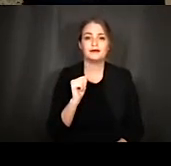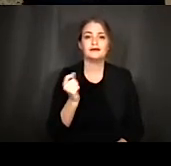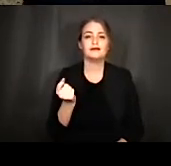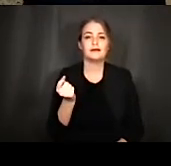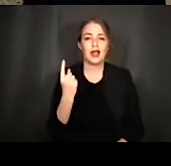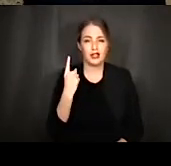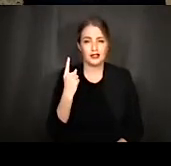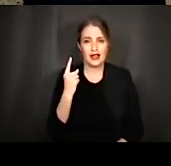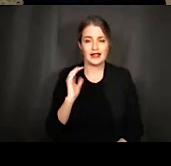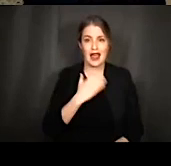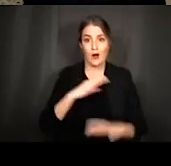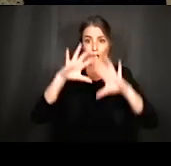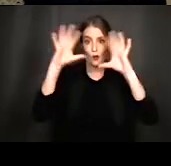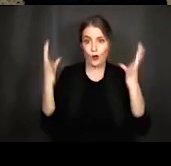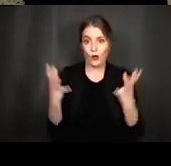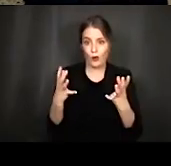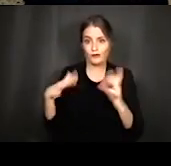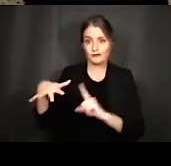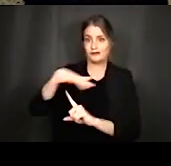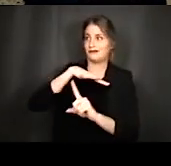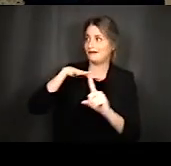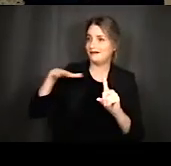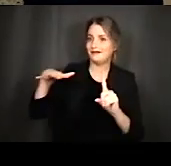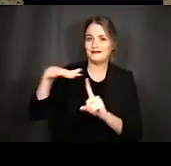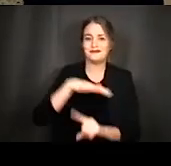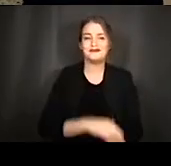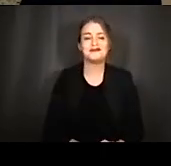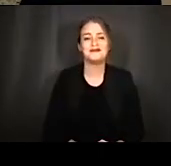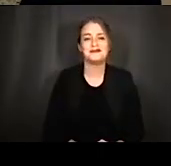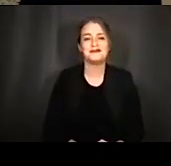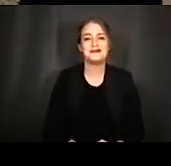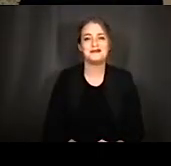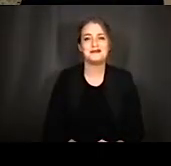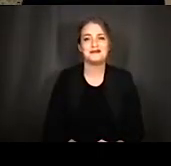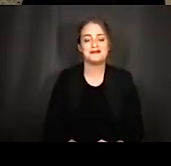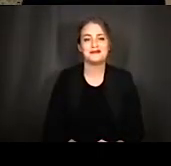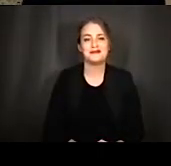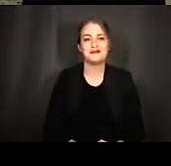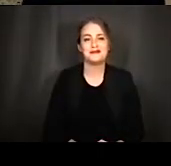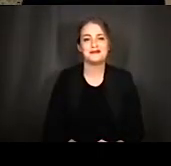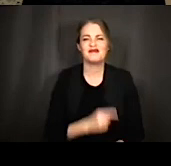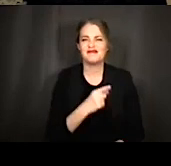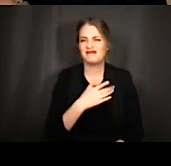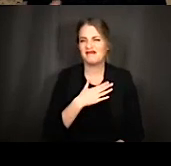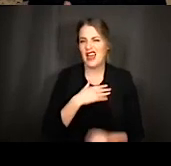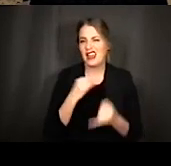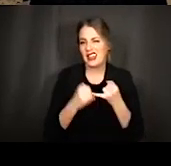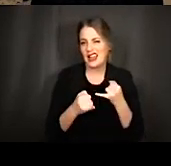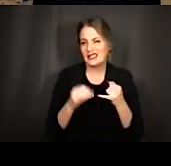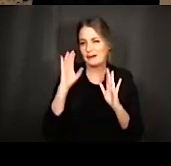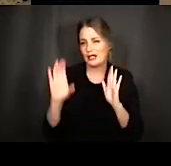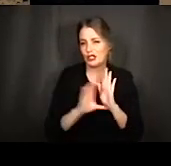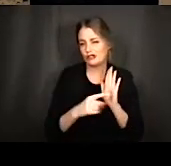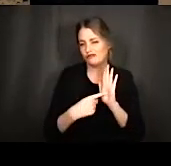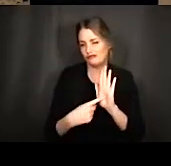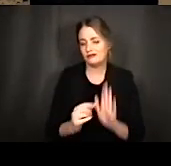world around us. And so with that I'm gonna this is going to be my last uh last picture that I'm going to